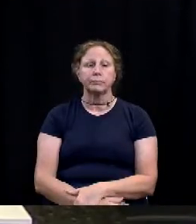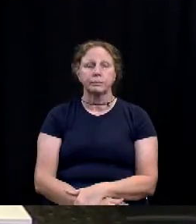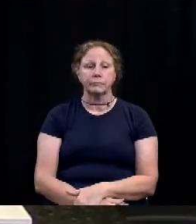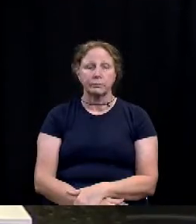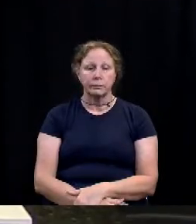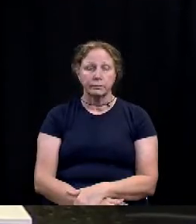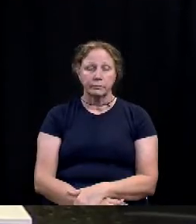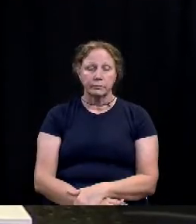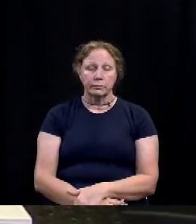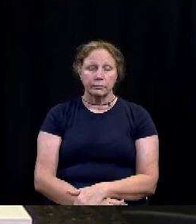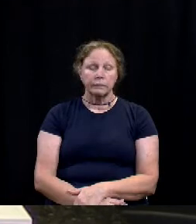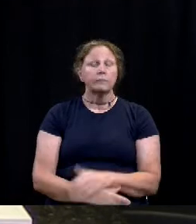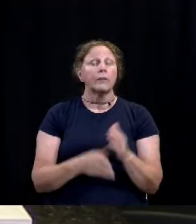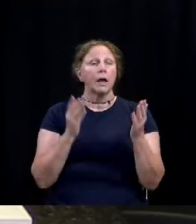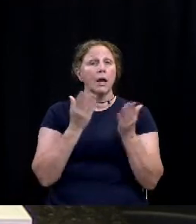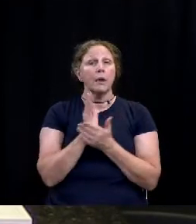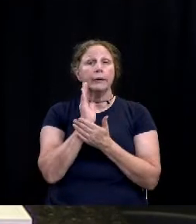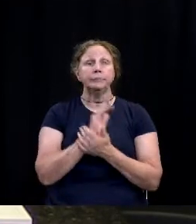All right.